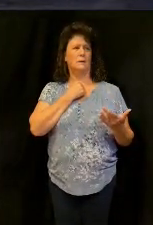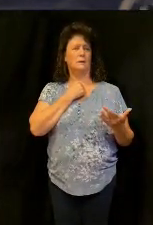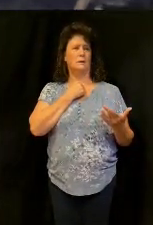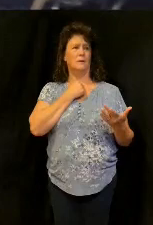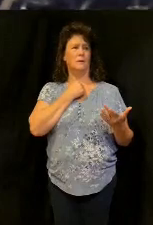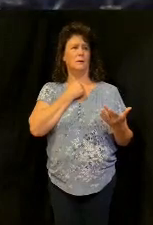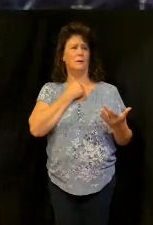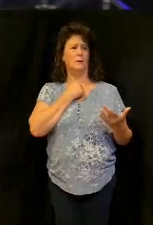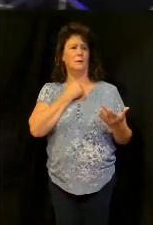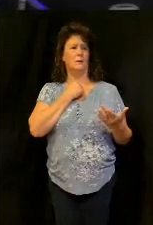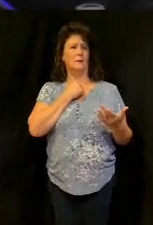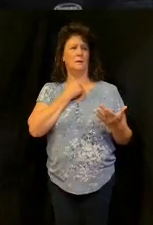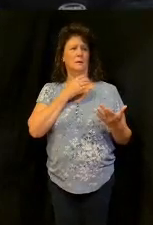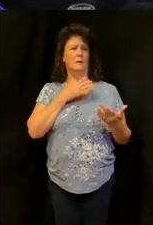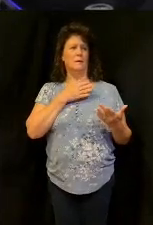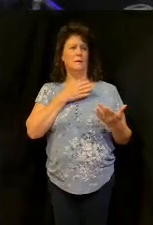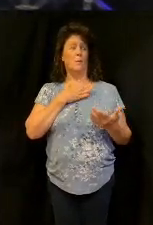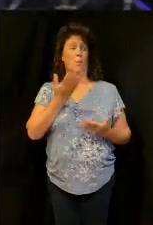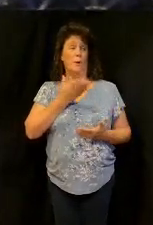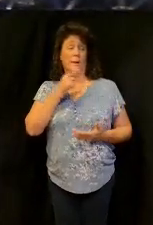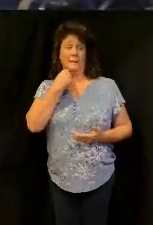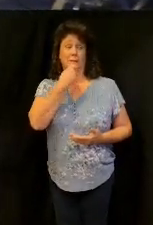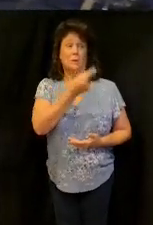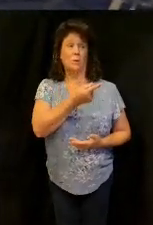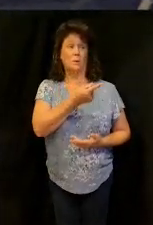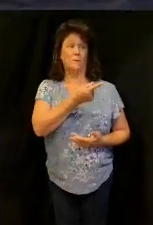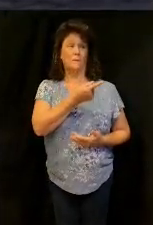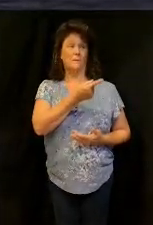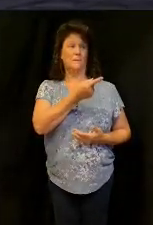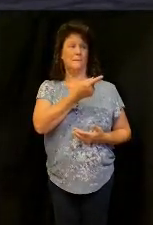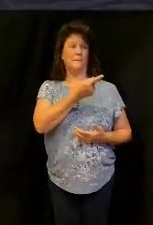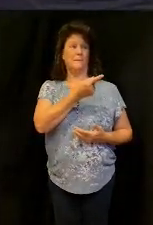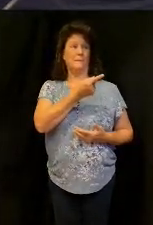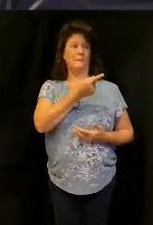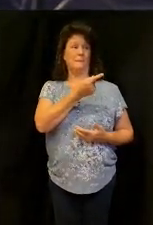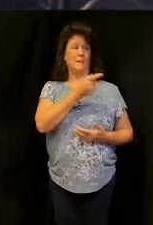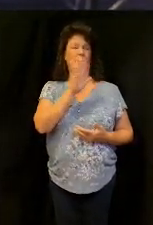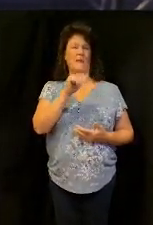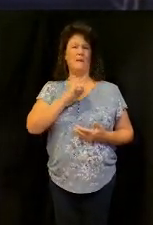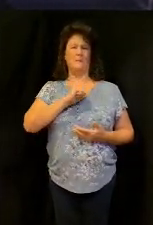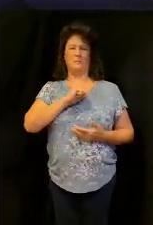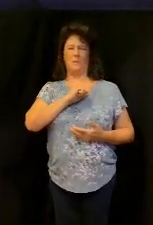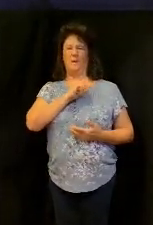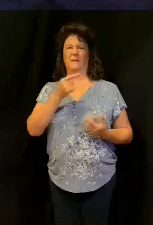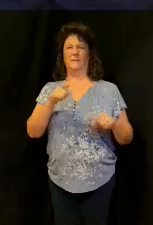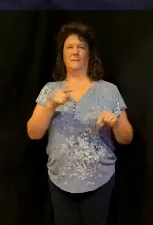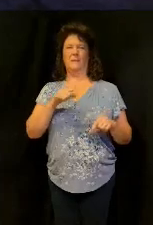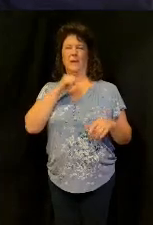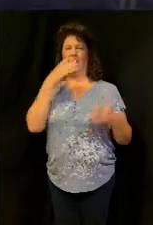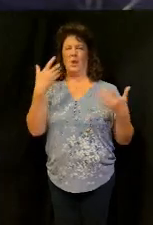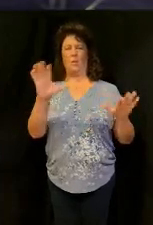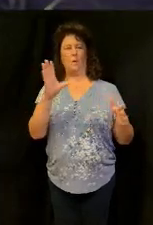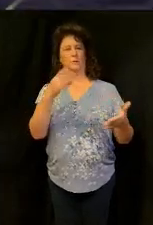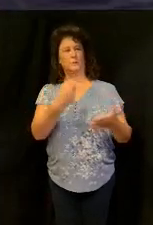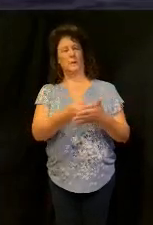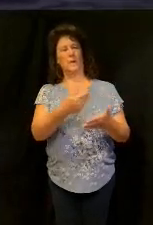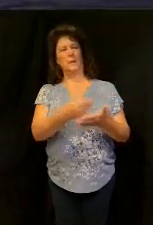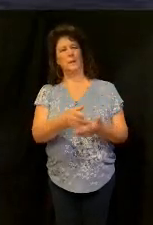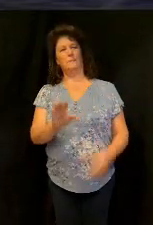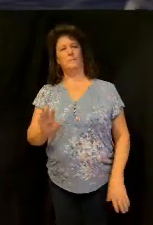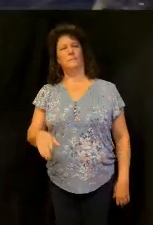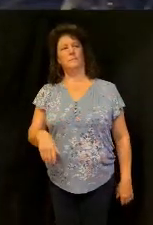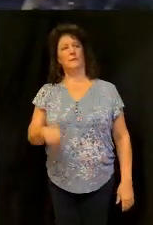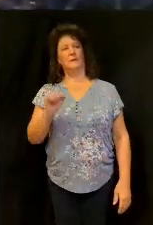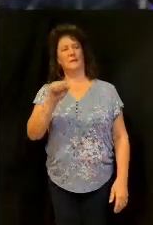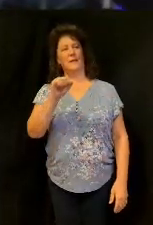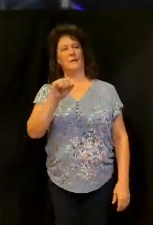know i take the money and stuff you know what i told him i said now this is where pride come in i said i don't want your money he said